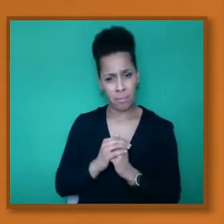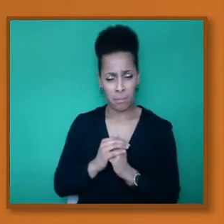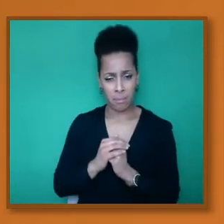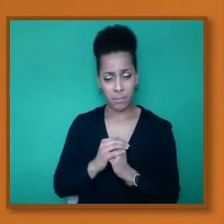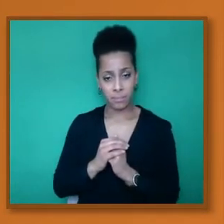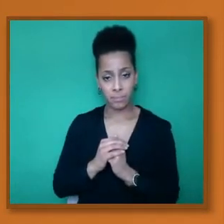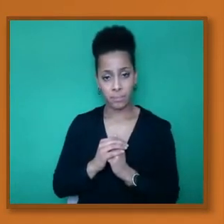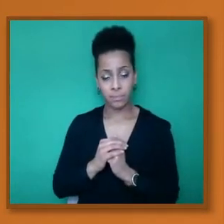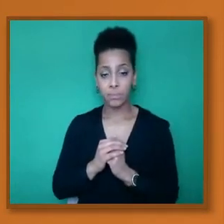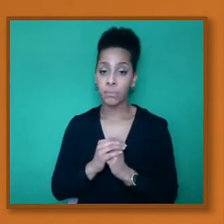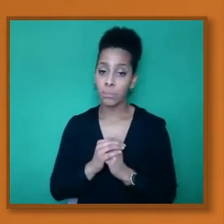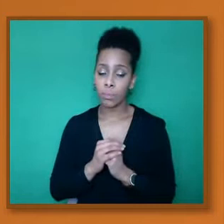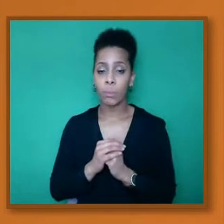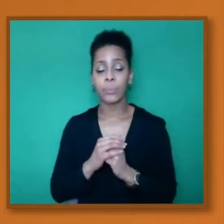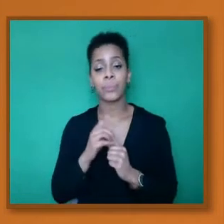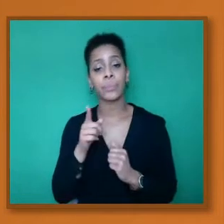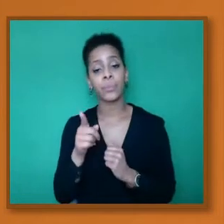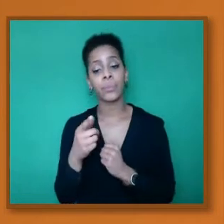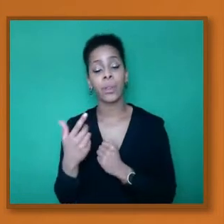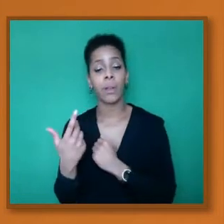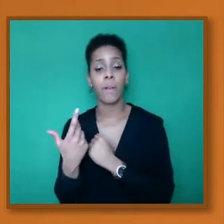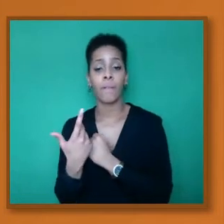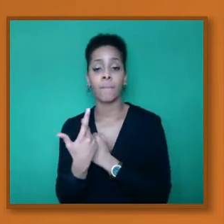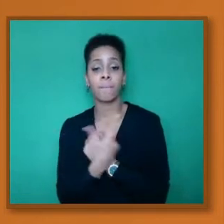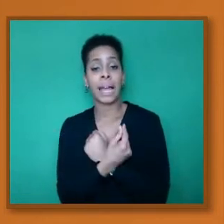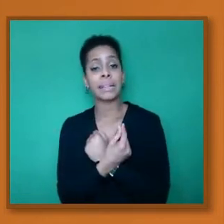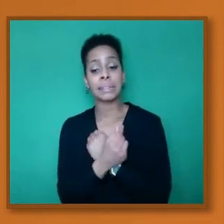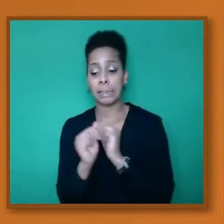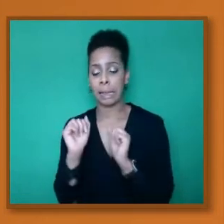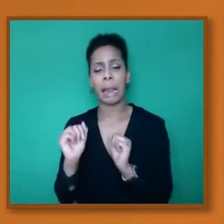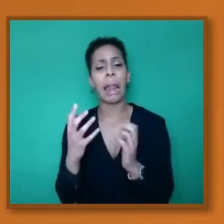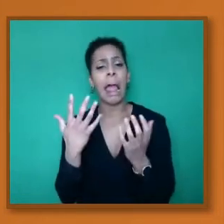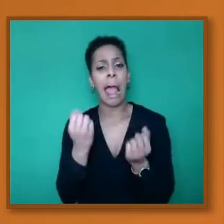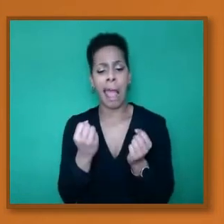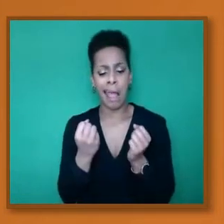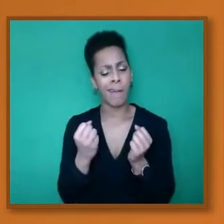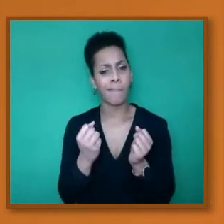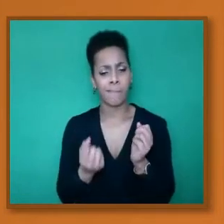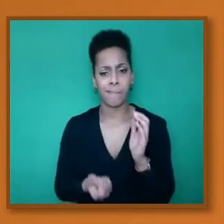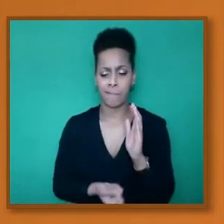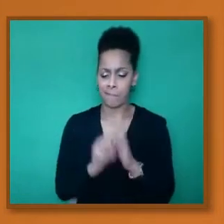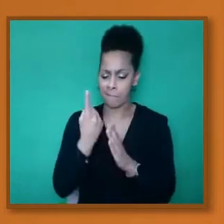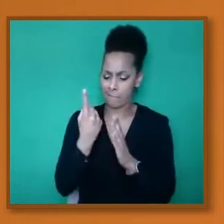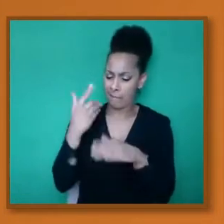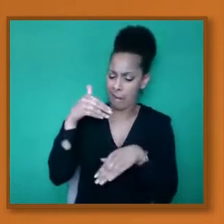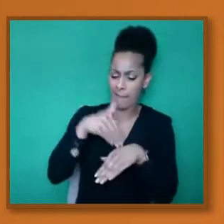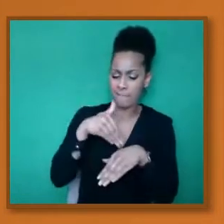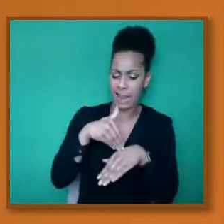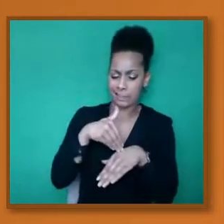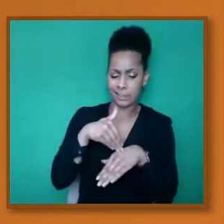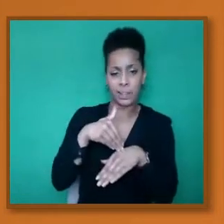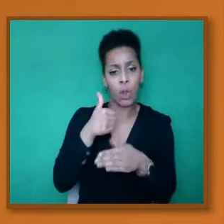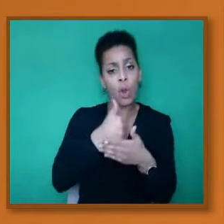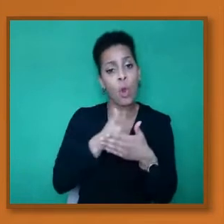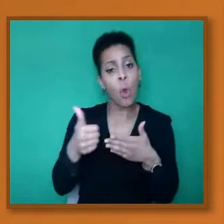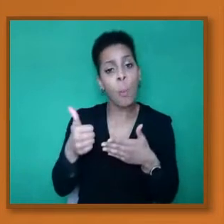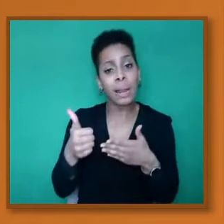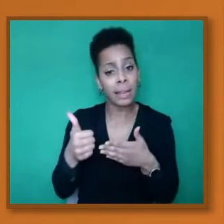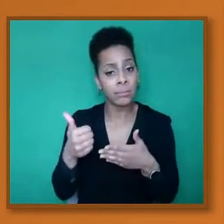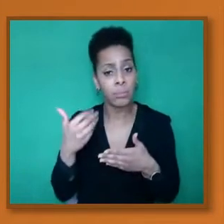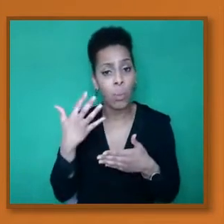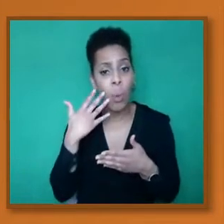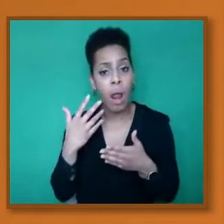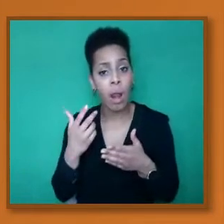of vaccines appear at the time of vaccination or within a couple of days or a couple of weeks